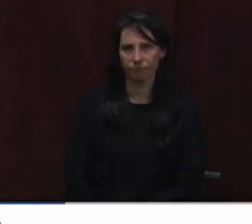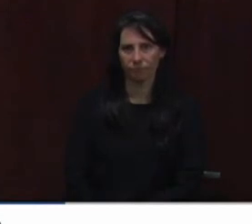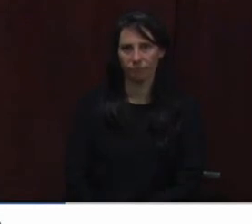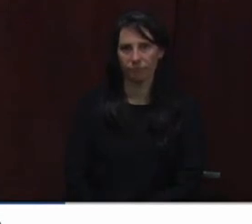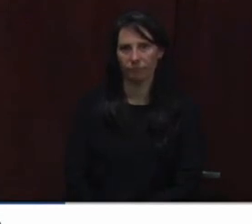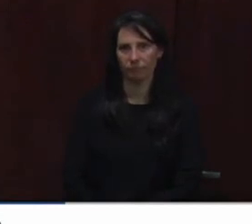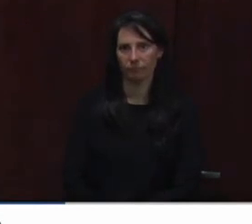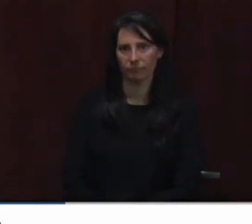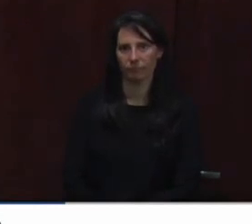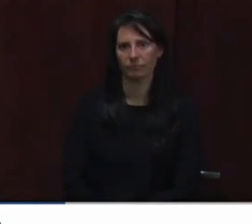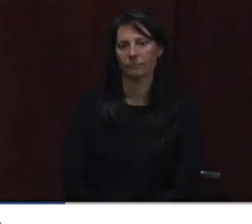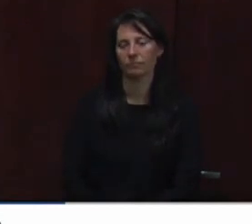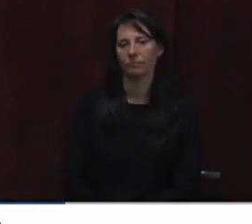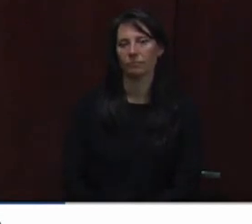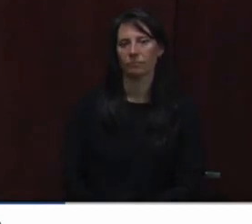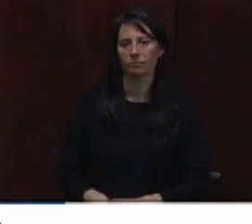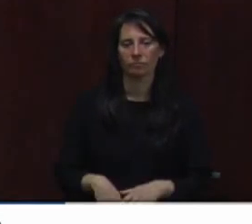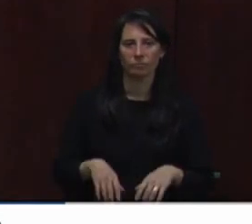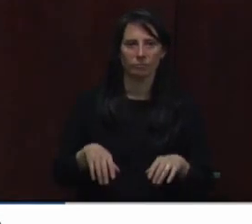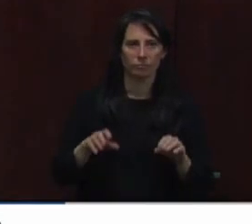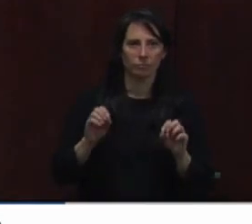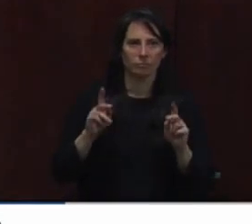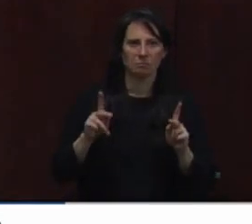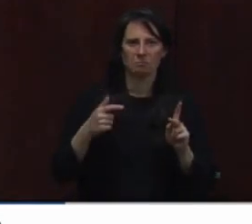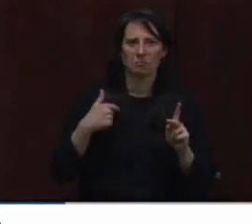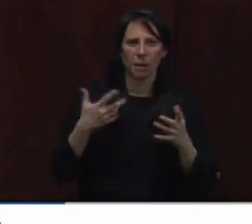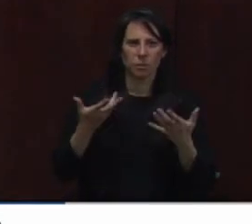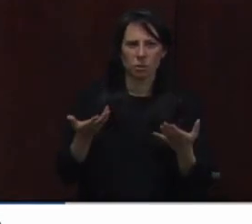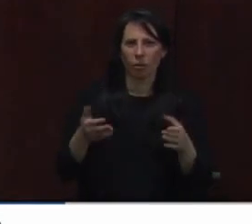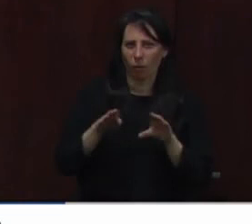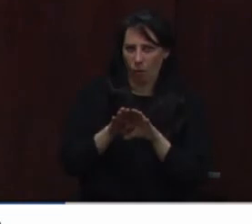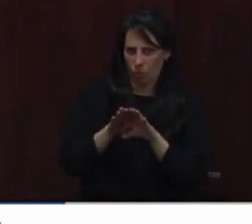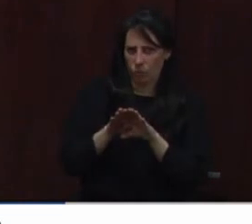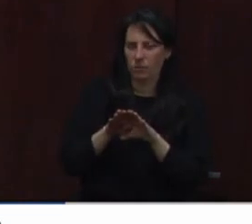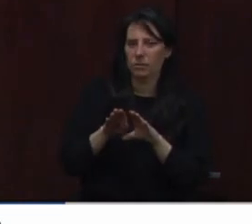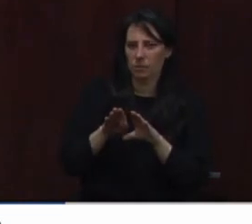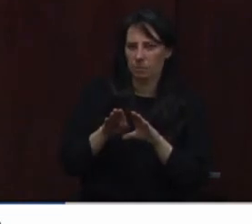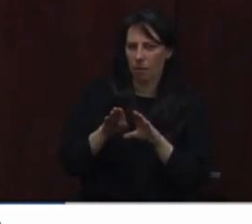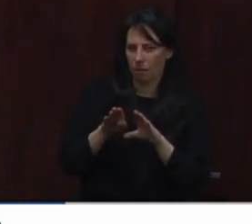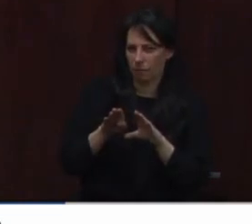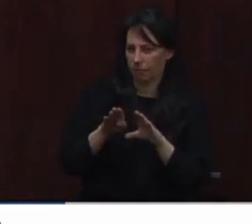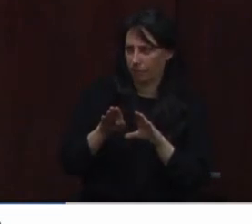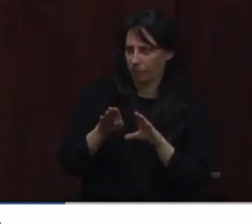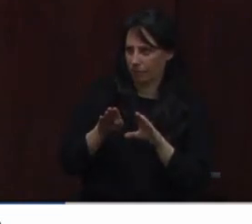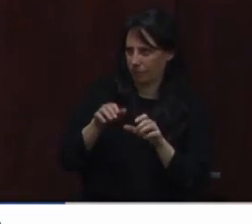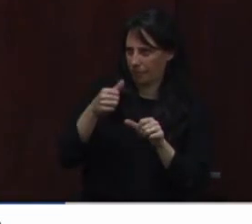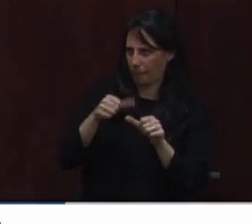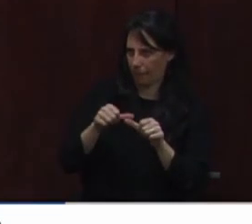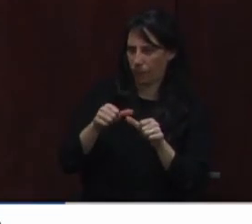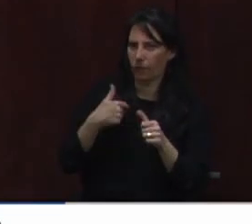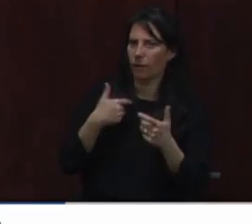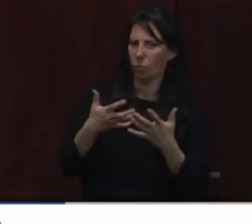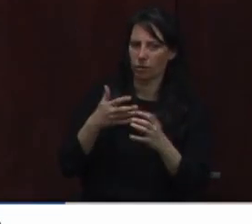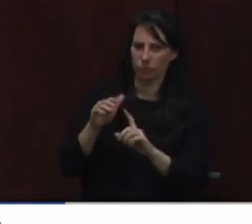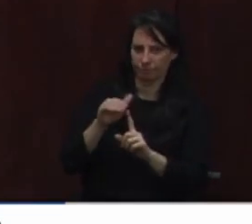So we just wanted to wrap it up with just a reminder of how the wait list works. You all are familiar that we launched that.